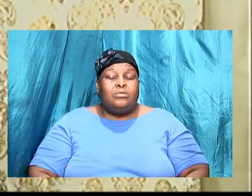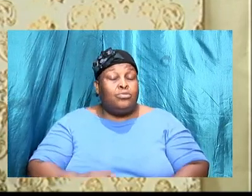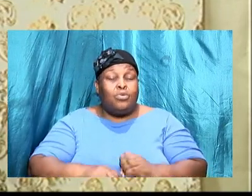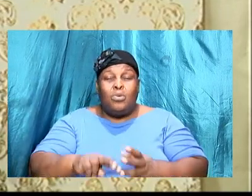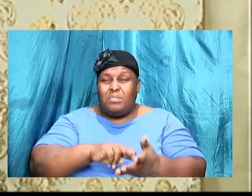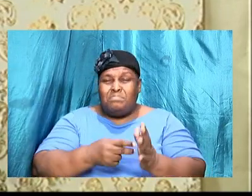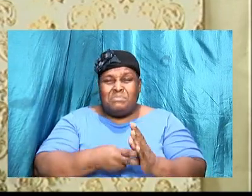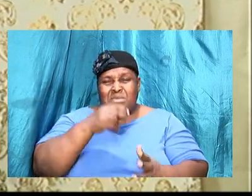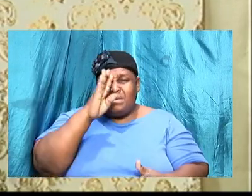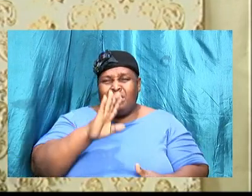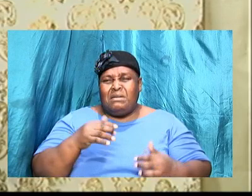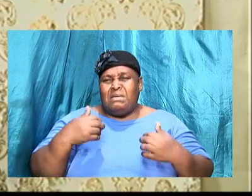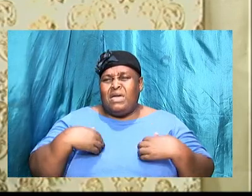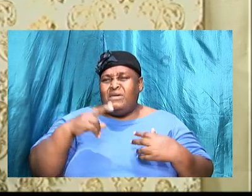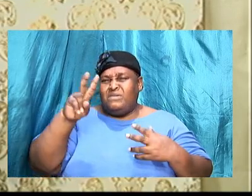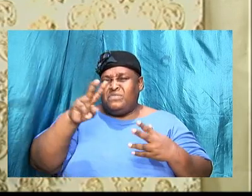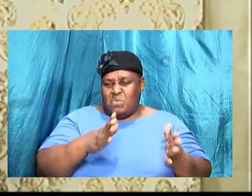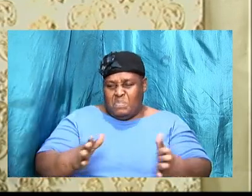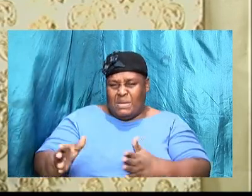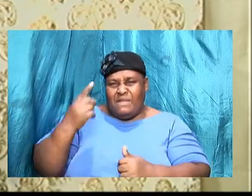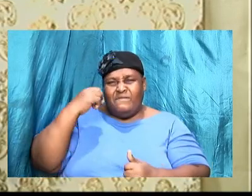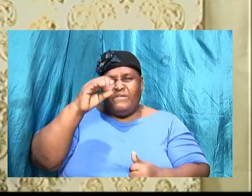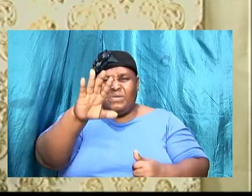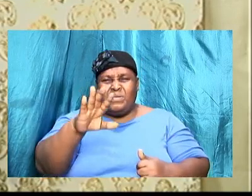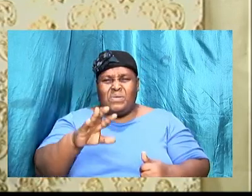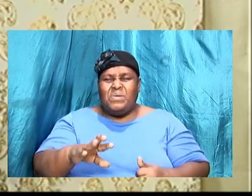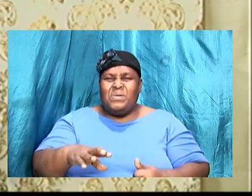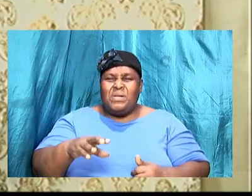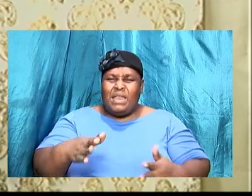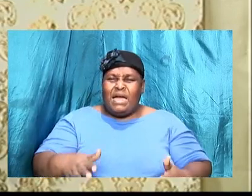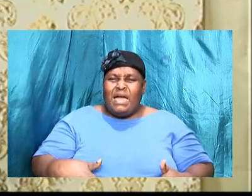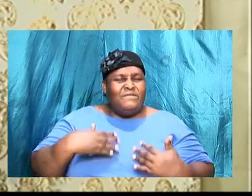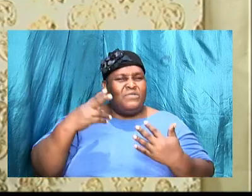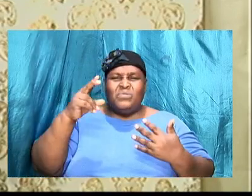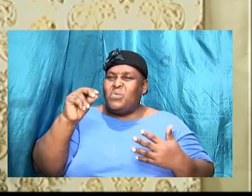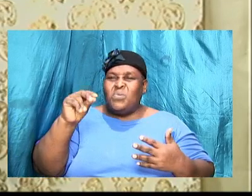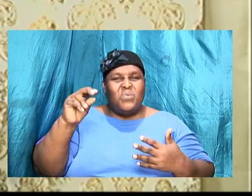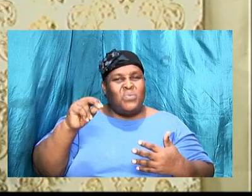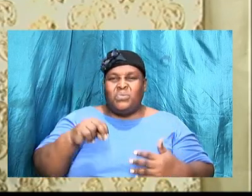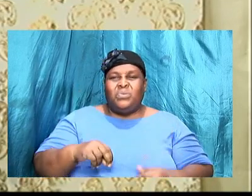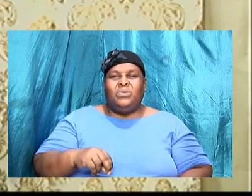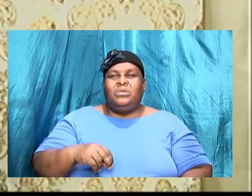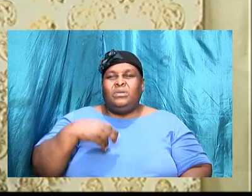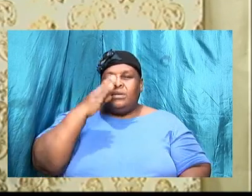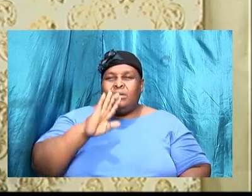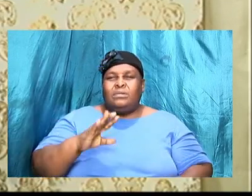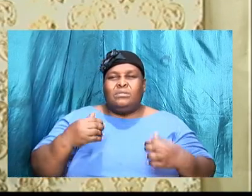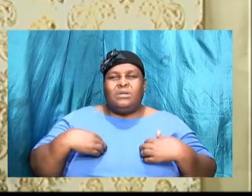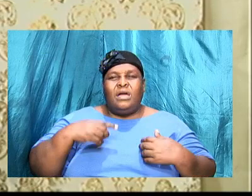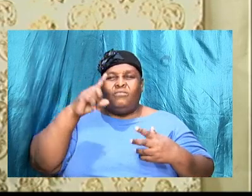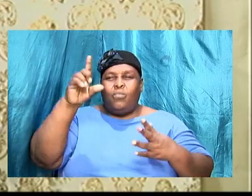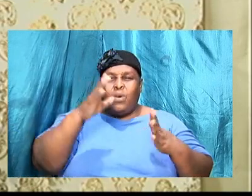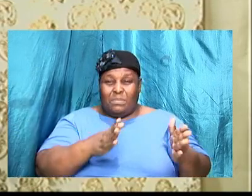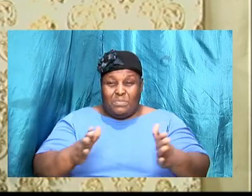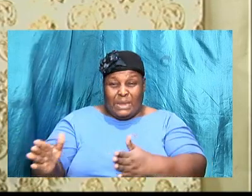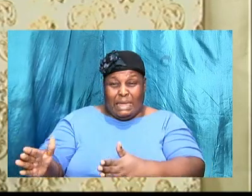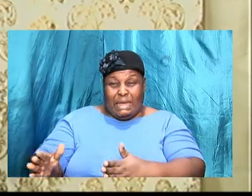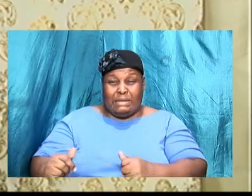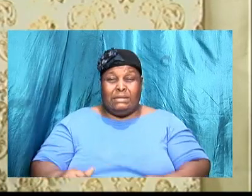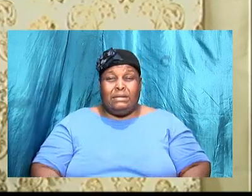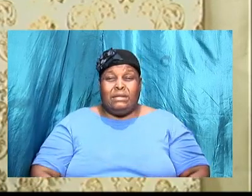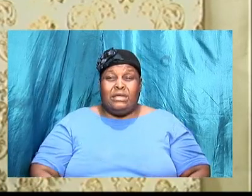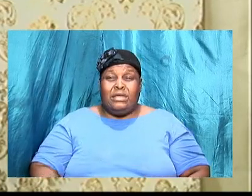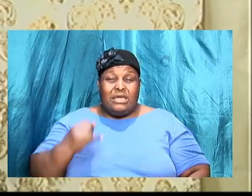life. It means that he has one plan and this plan is for you to walk a particular way. But if you